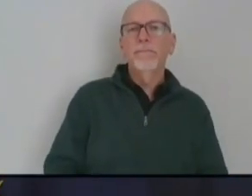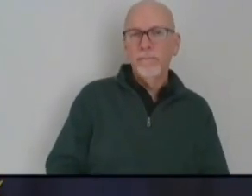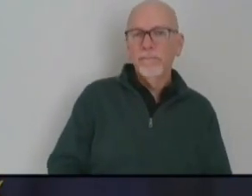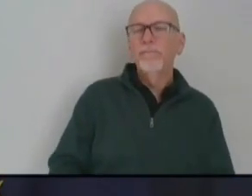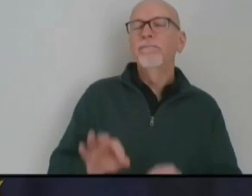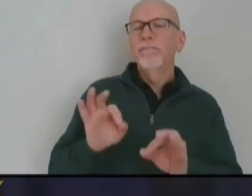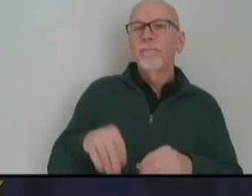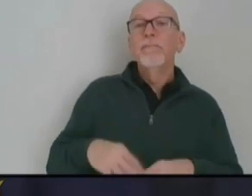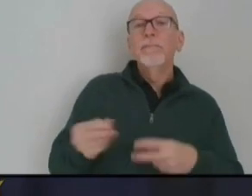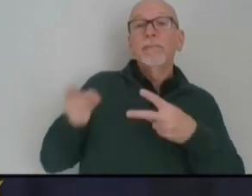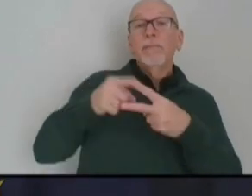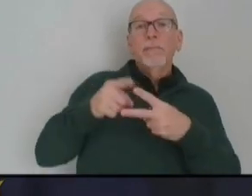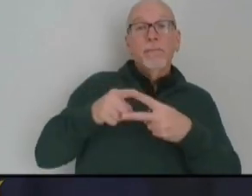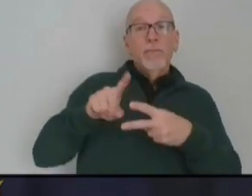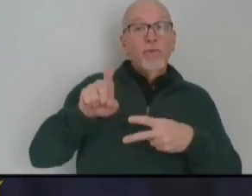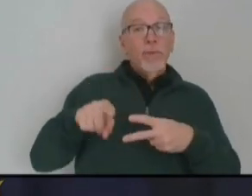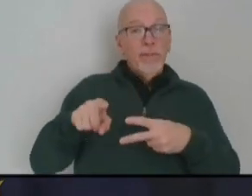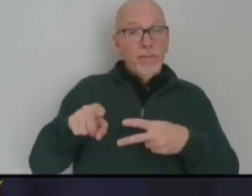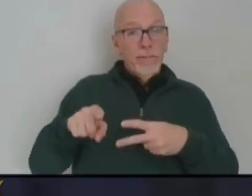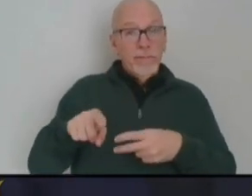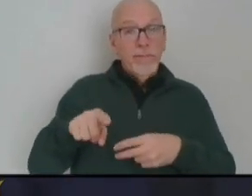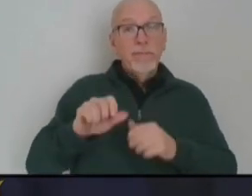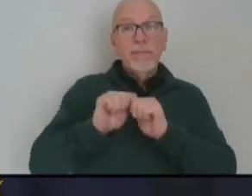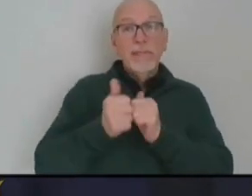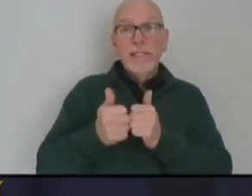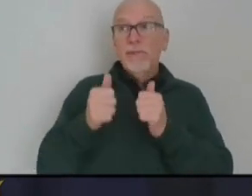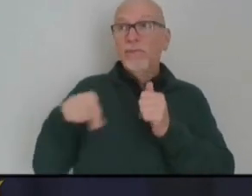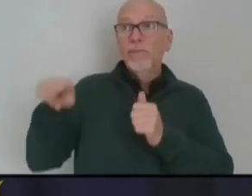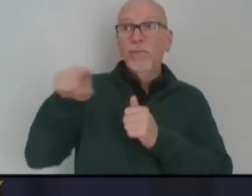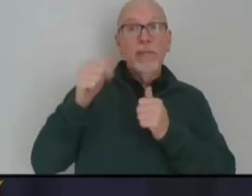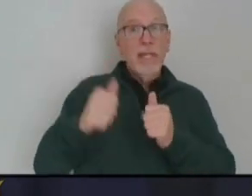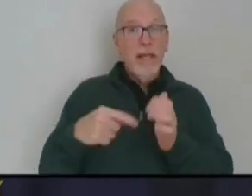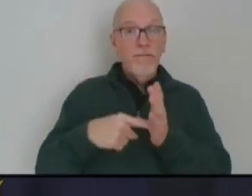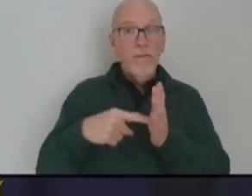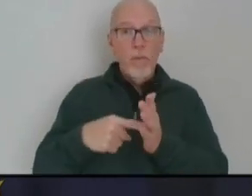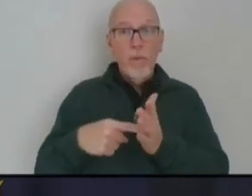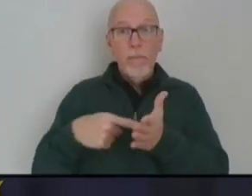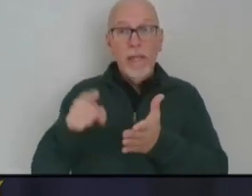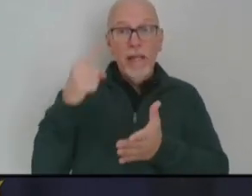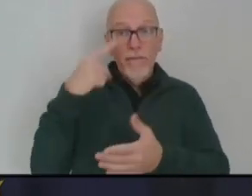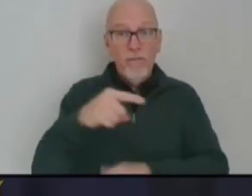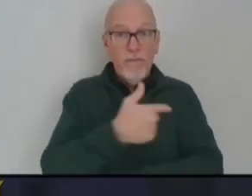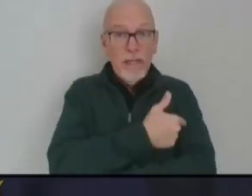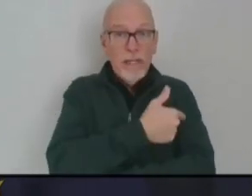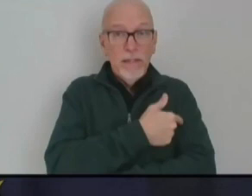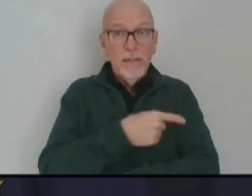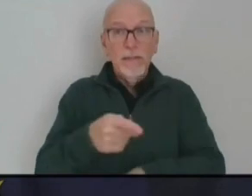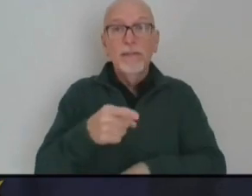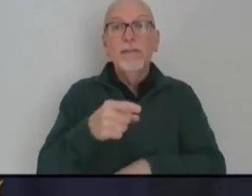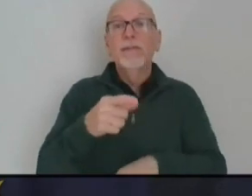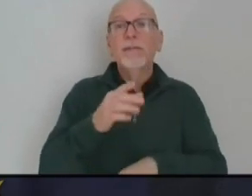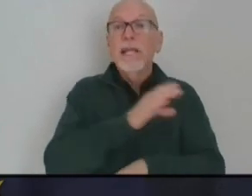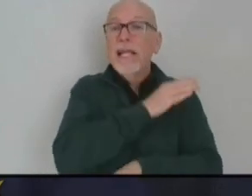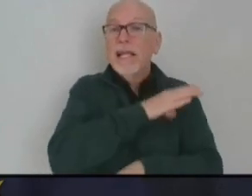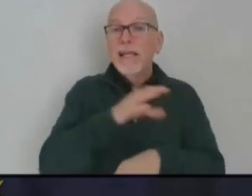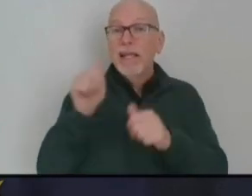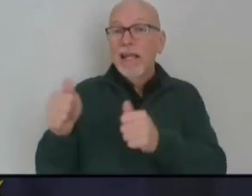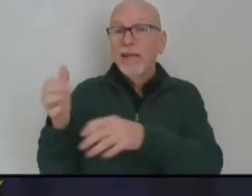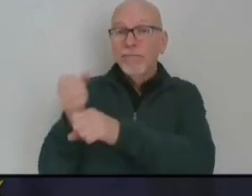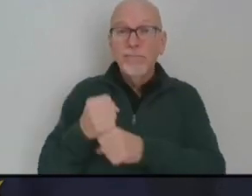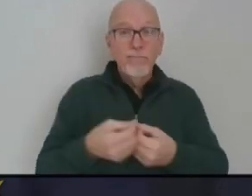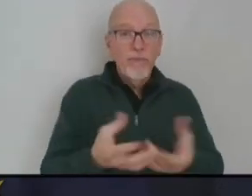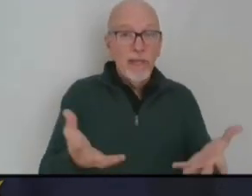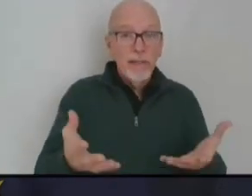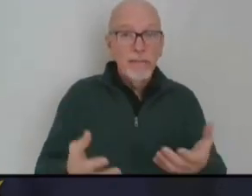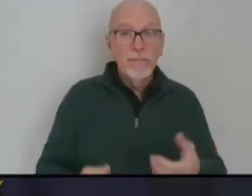about how to afford paying for the vaccine clinics in order to be able to provide it. So, the